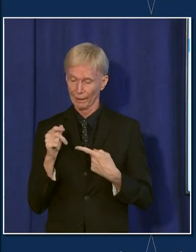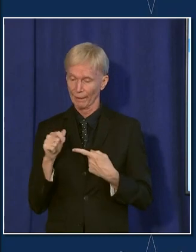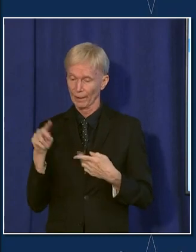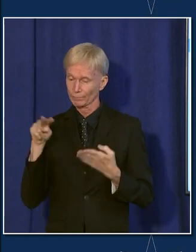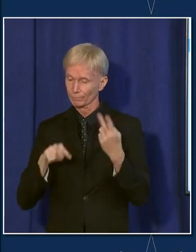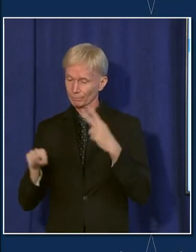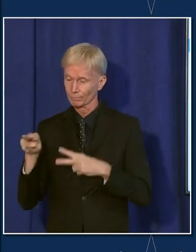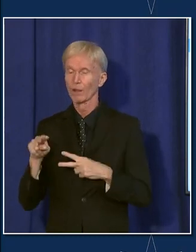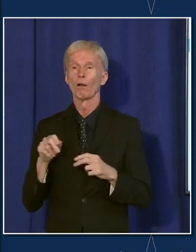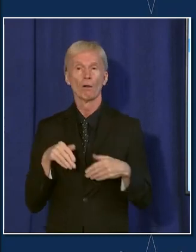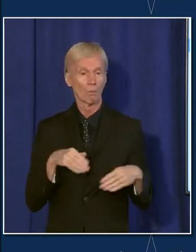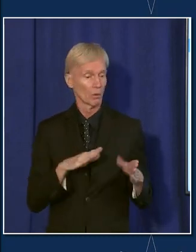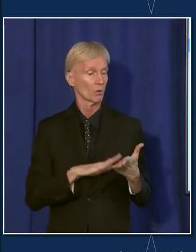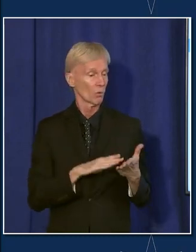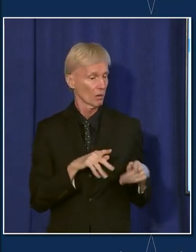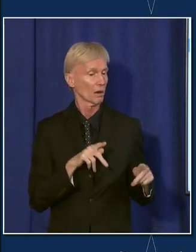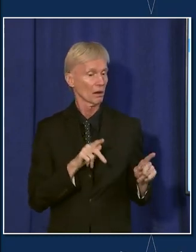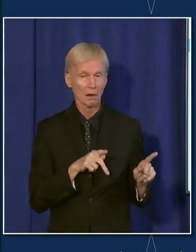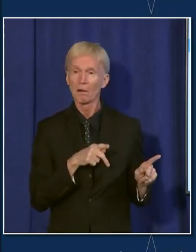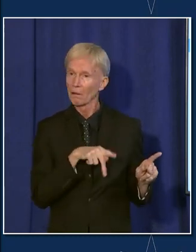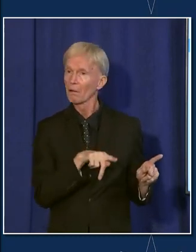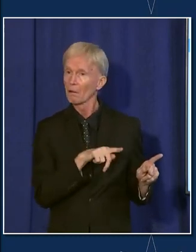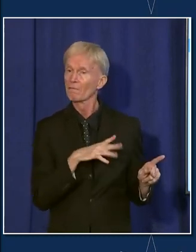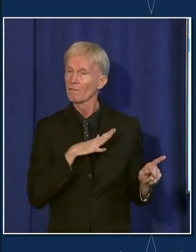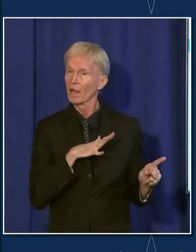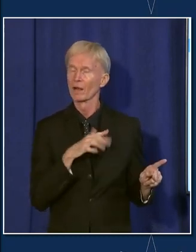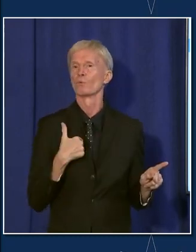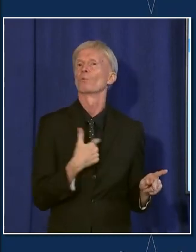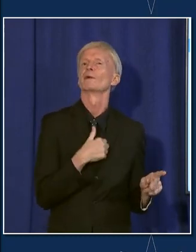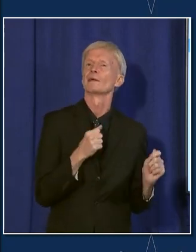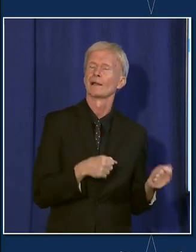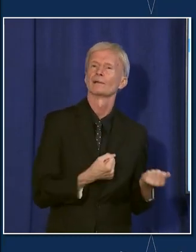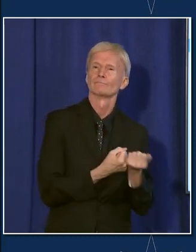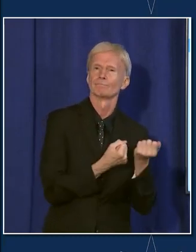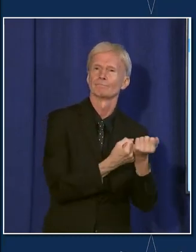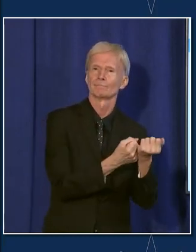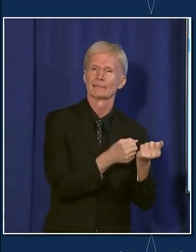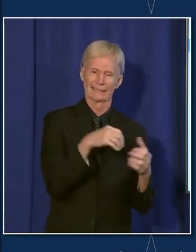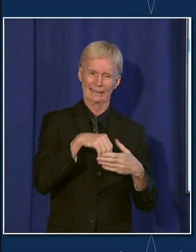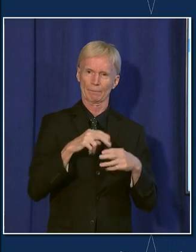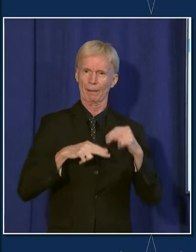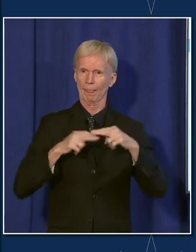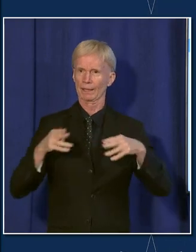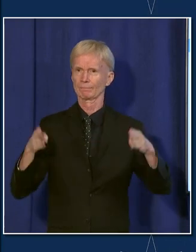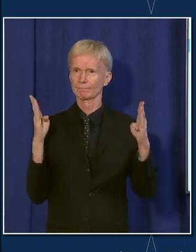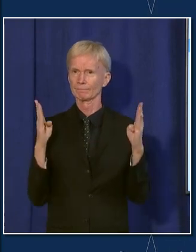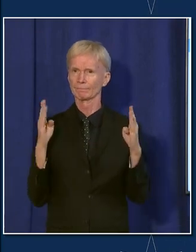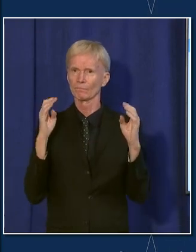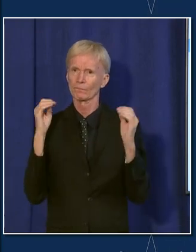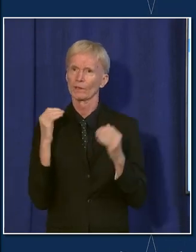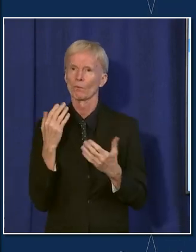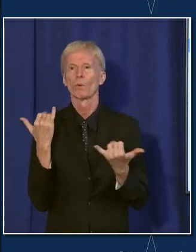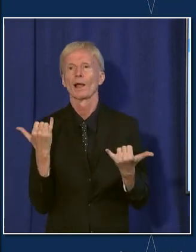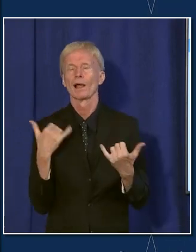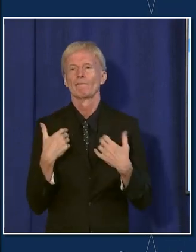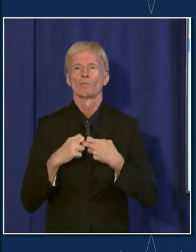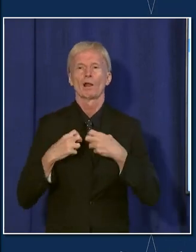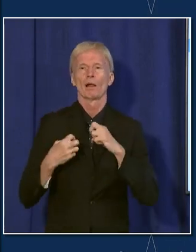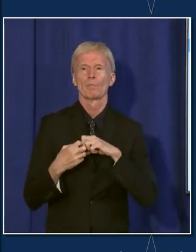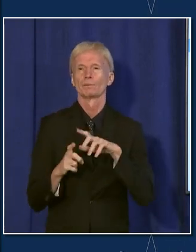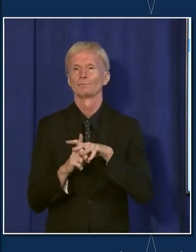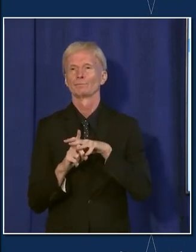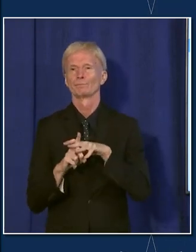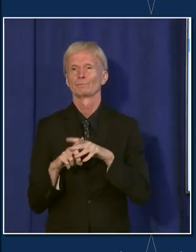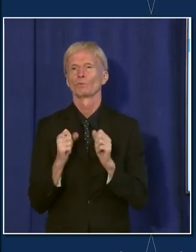were able to be open in school, we have been very strong advocates for in school education because we've seen so much learning loss, so much problems with,